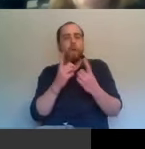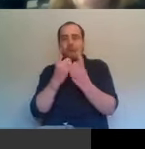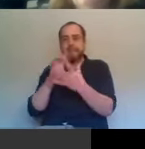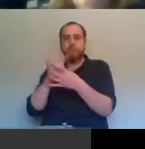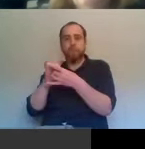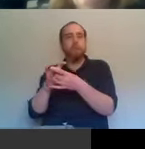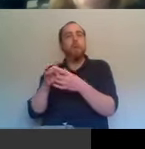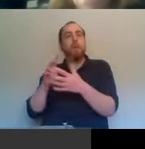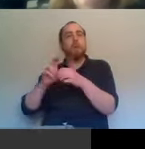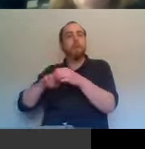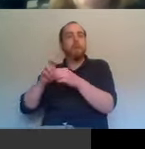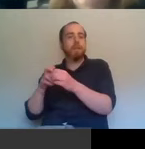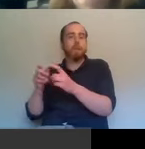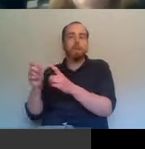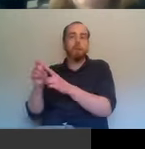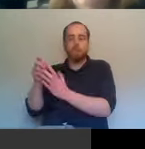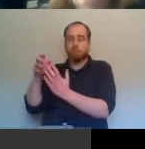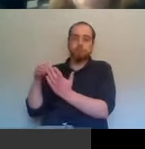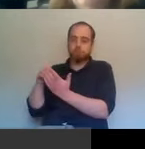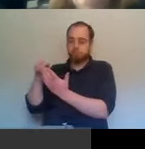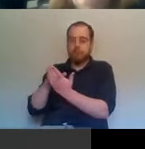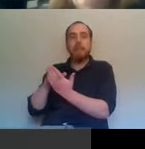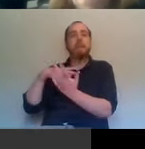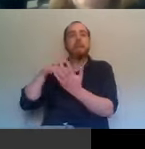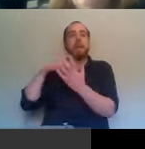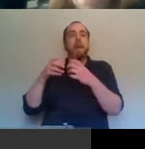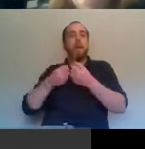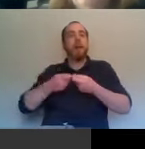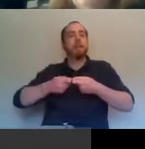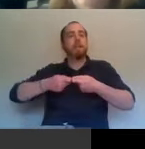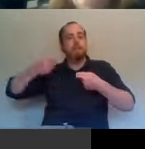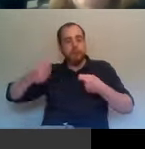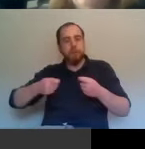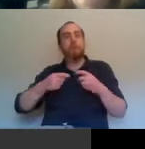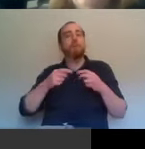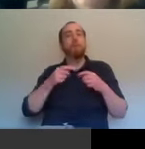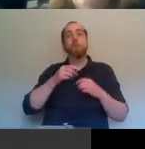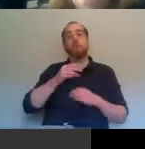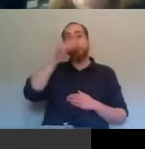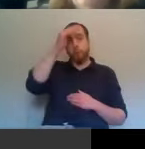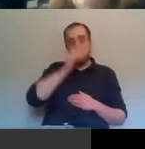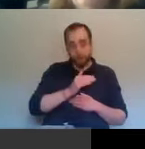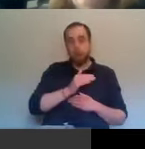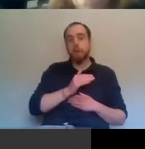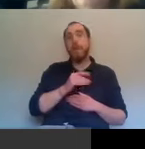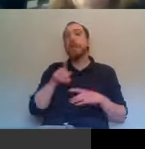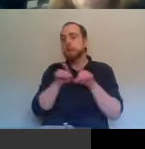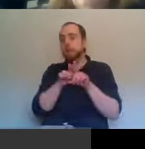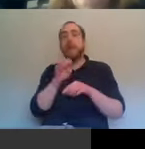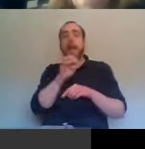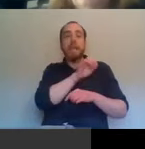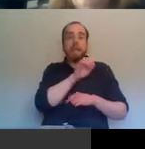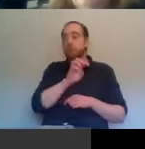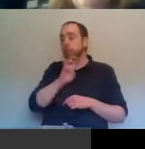So is, is the expansion of North-South, but it, it requires consent. And East-West, and we have all forgotten, uh,